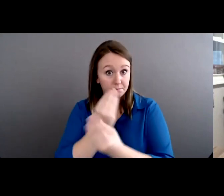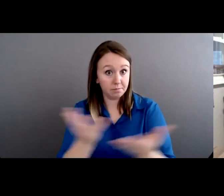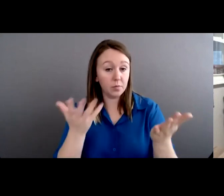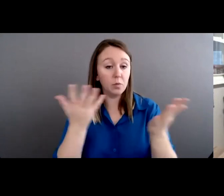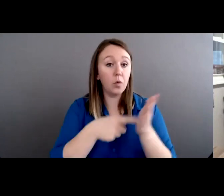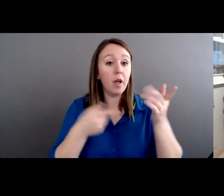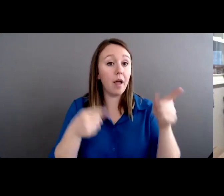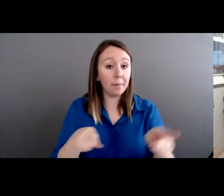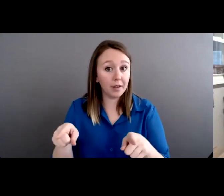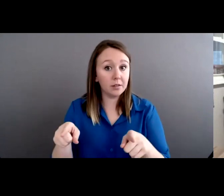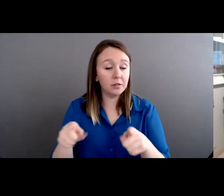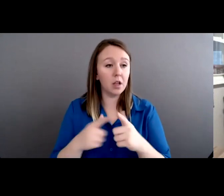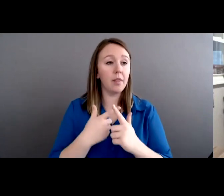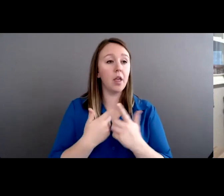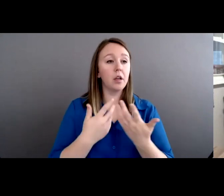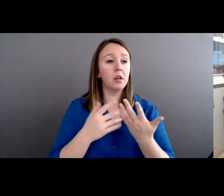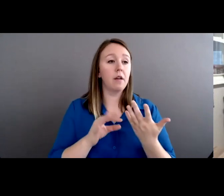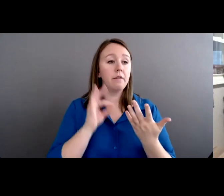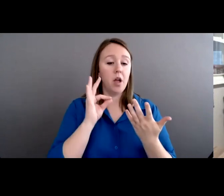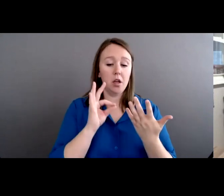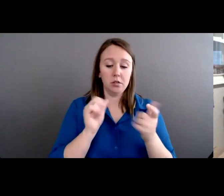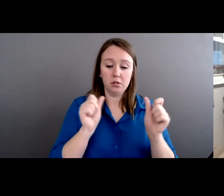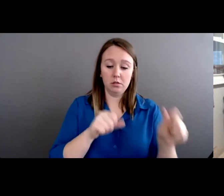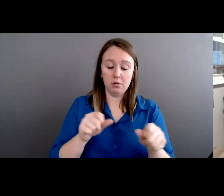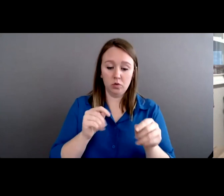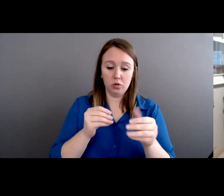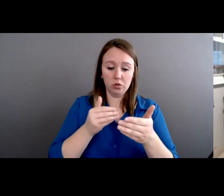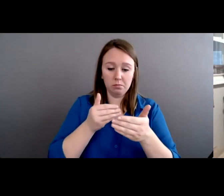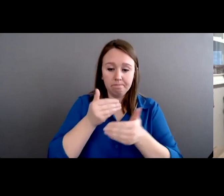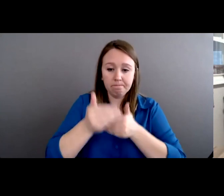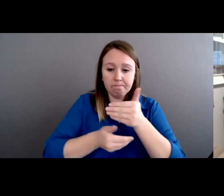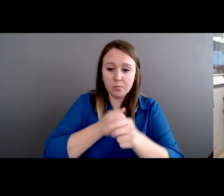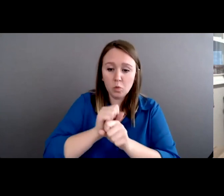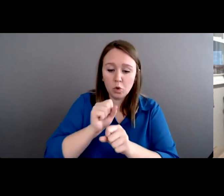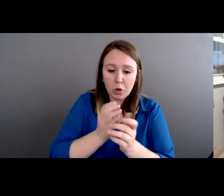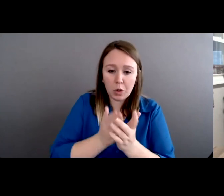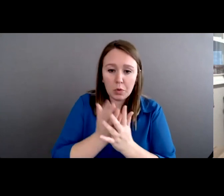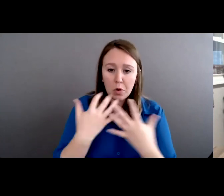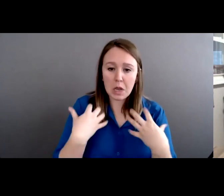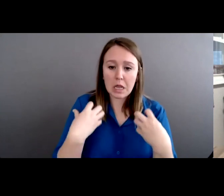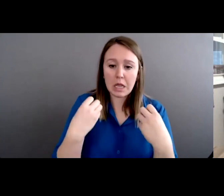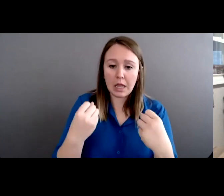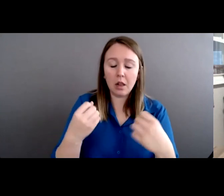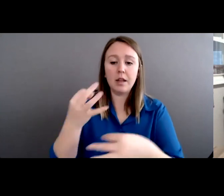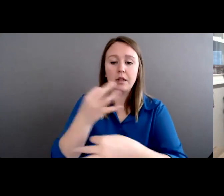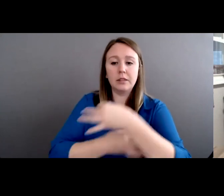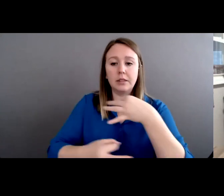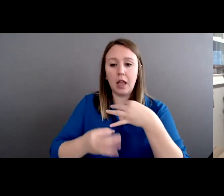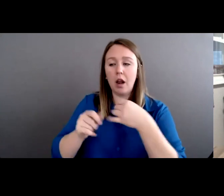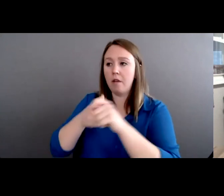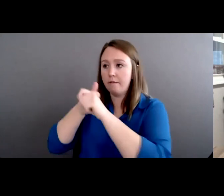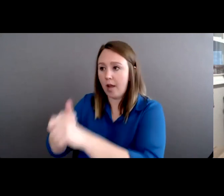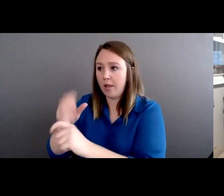find a way to work through it without sort of resorting to the Western law and order model. So I think we